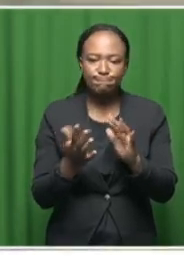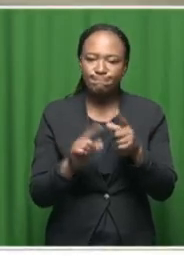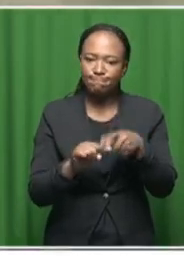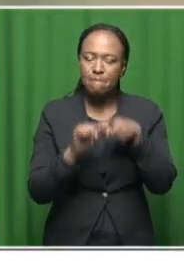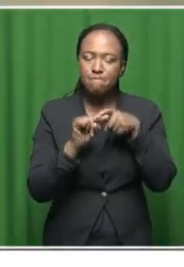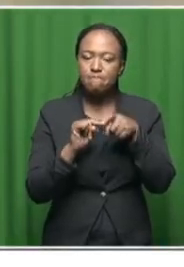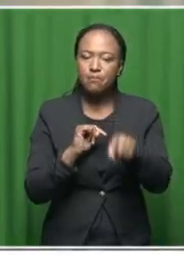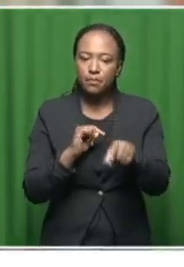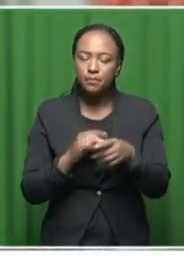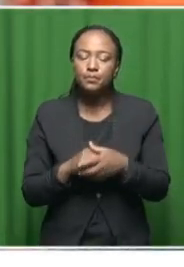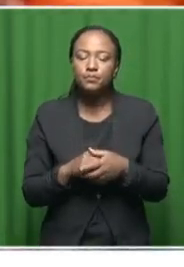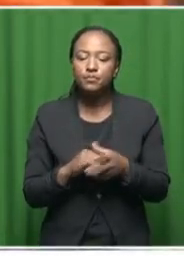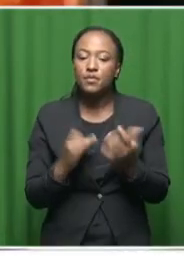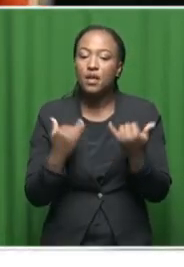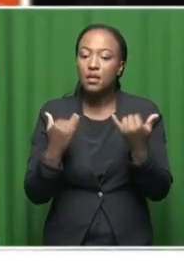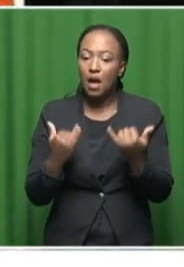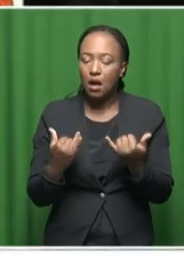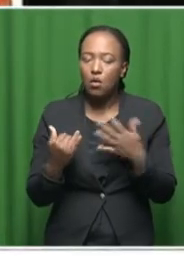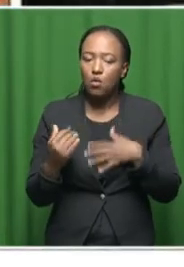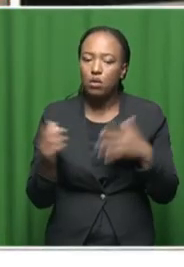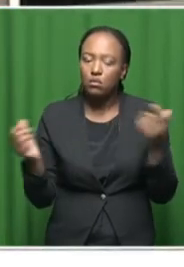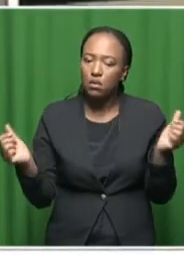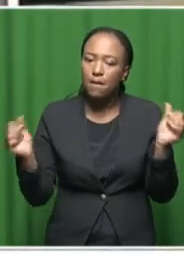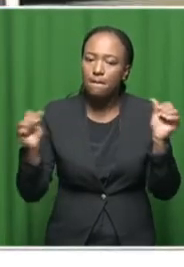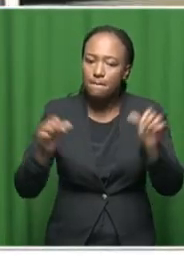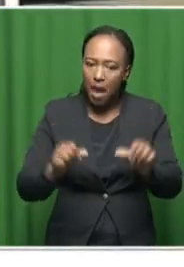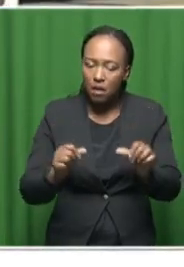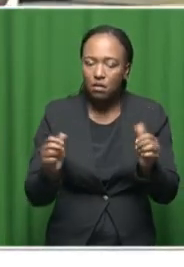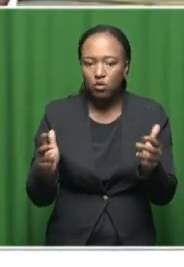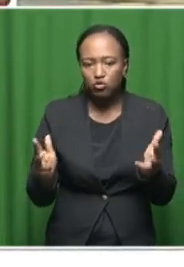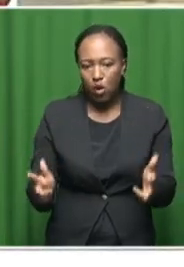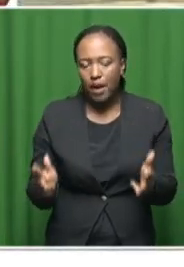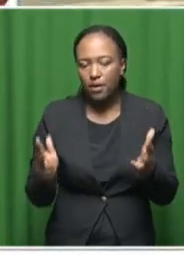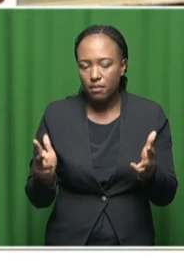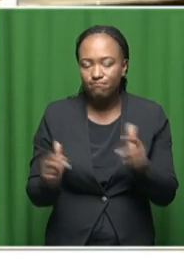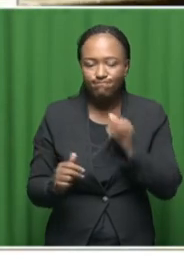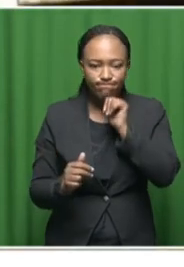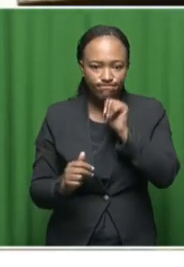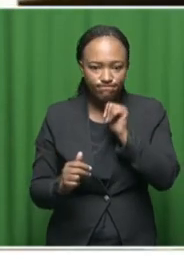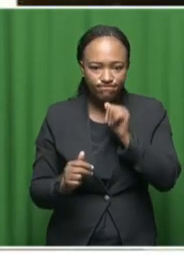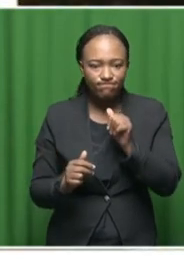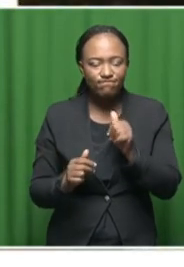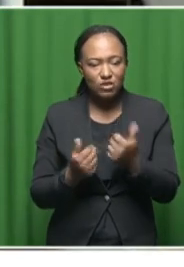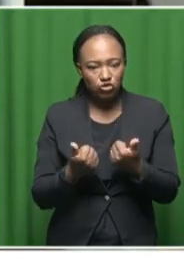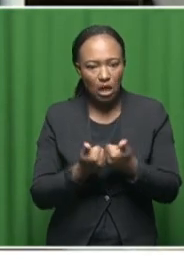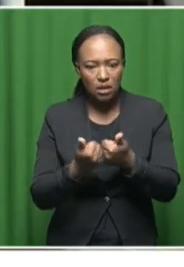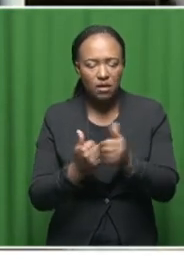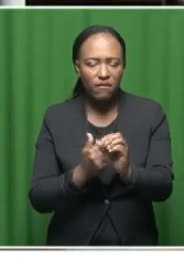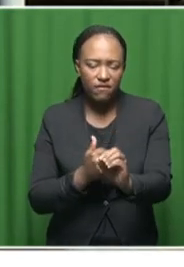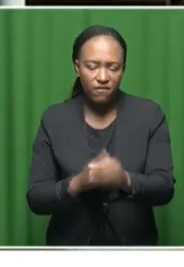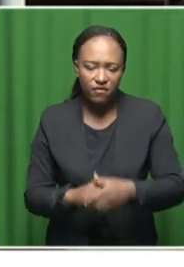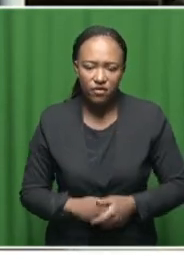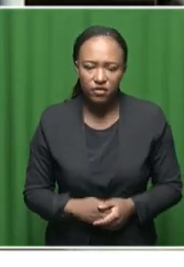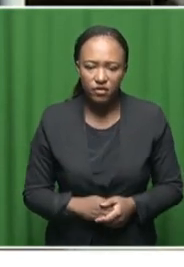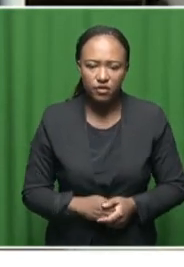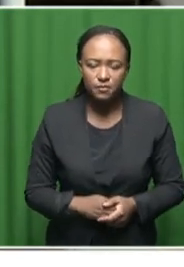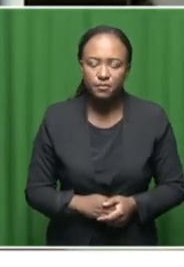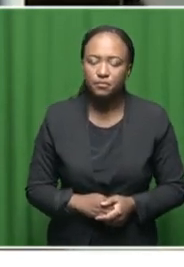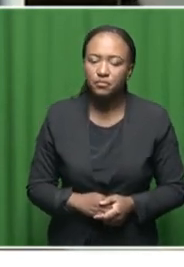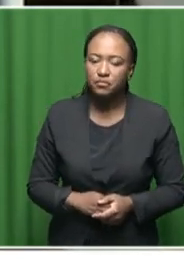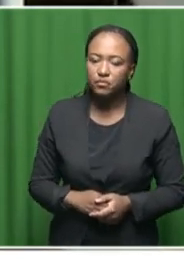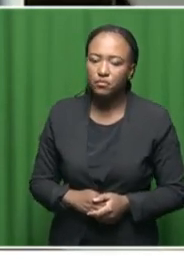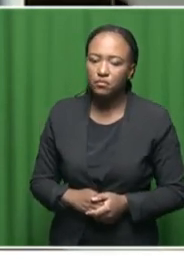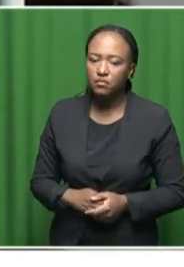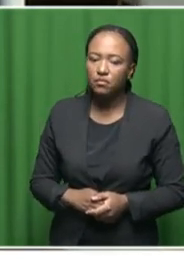afoot to reintroduce this cost-effective mode of transport, despite the ongoing challenges. If you look at the way we are